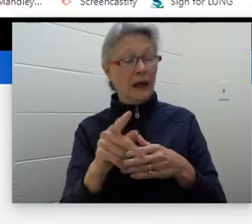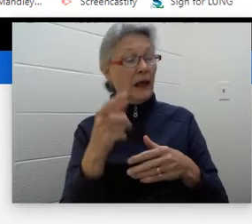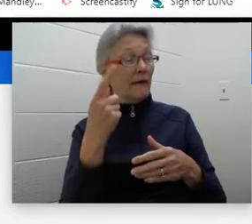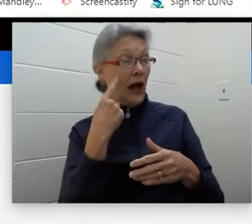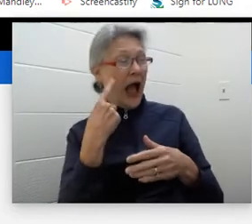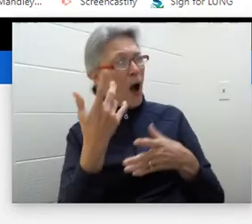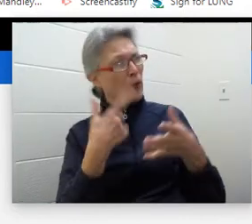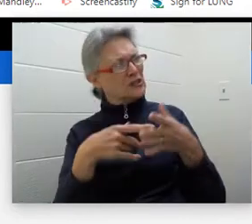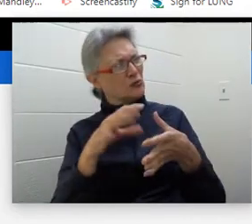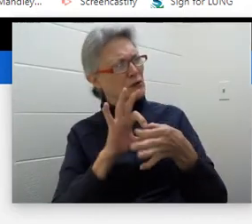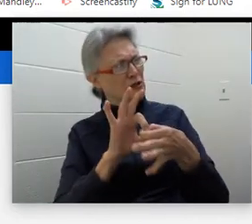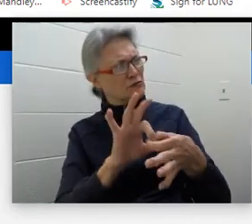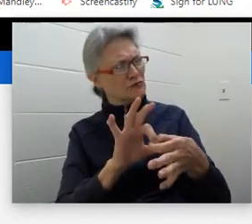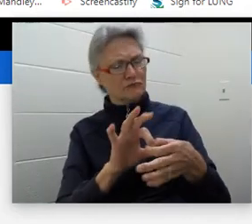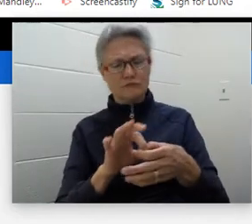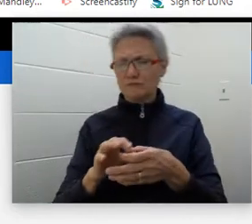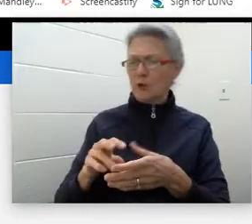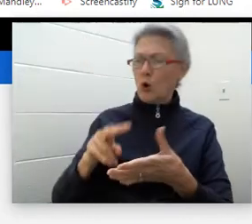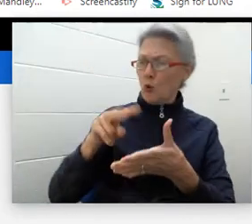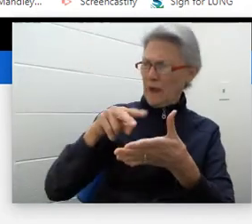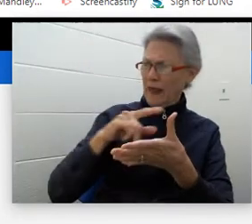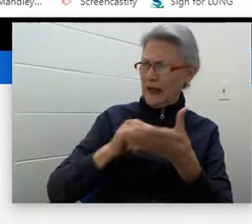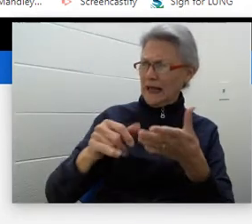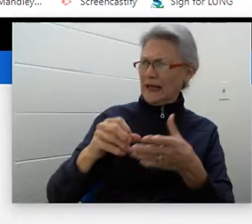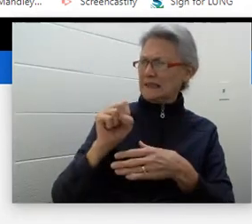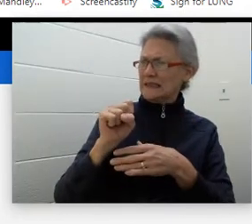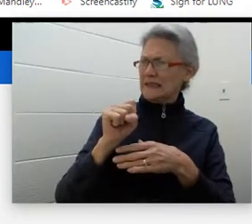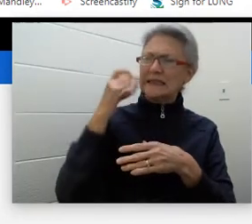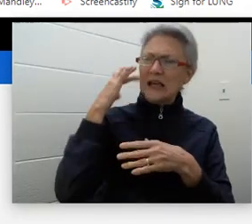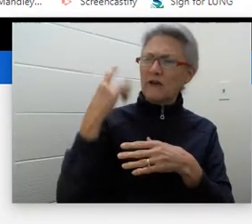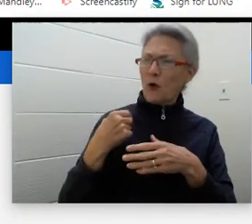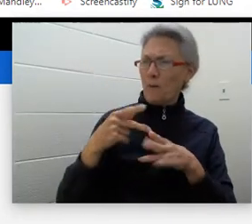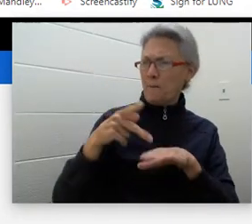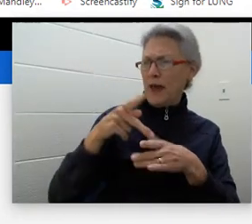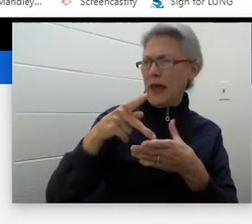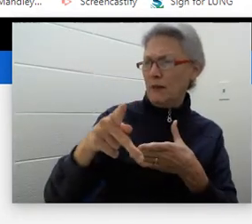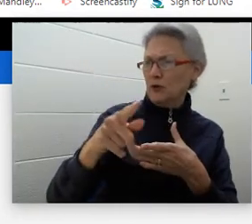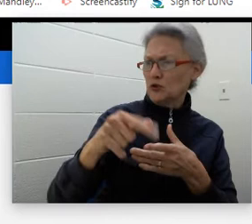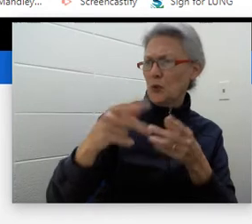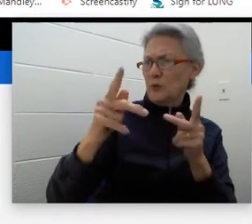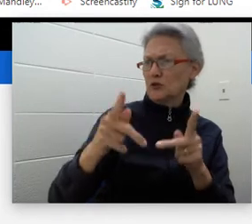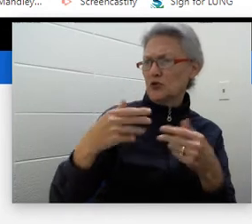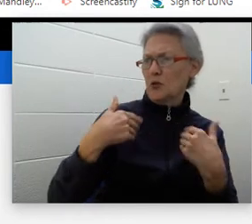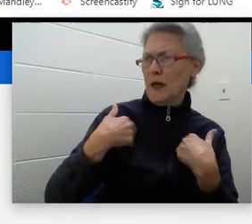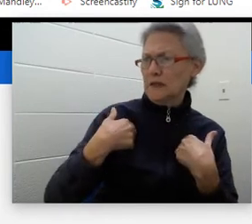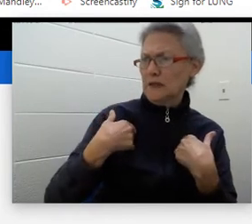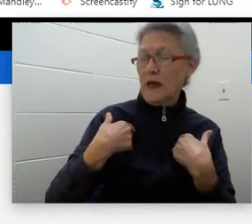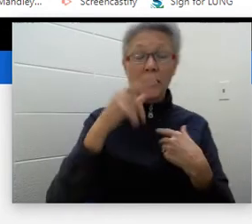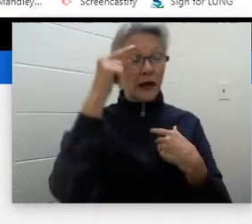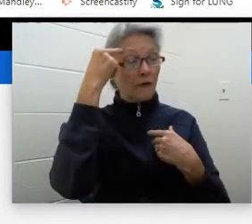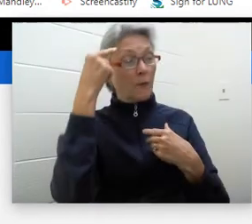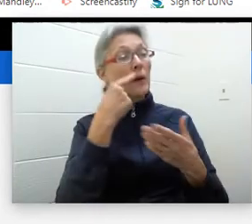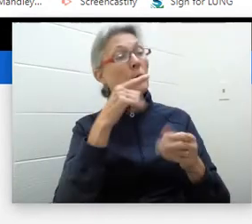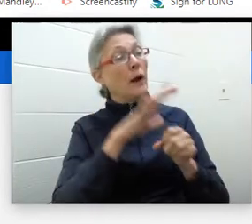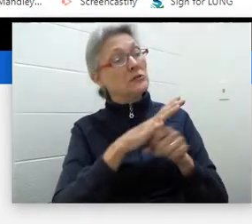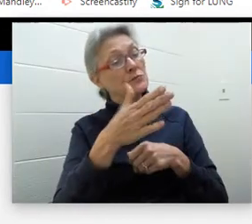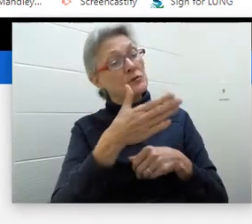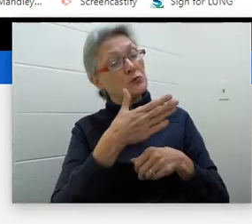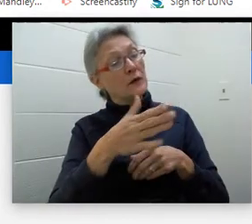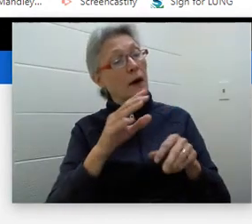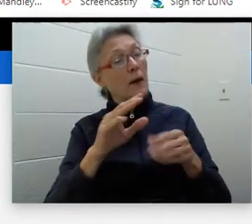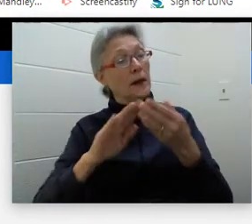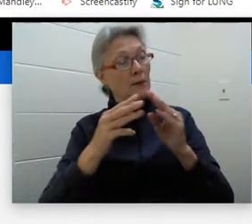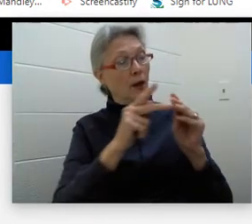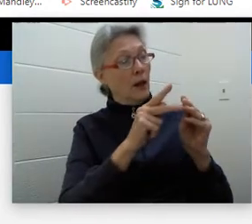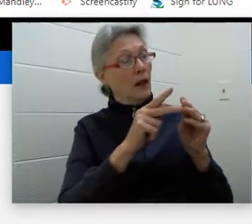In silver payable to the bearer on demand. So, what that means, the government made a promise between the citizens of the United States